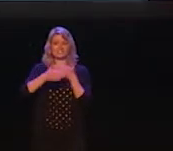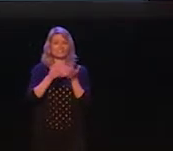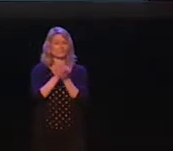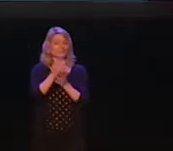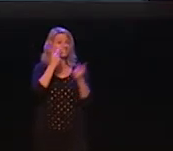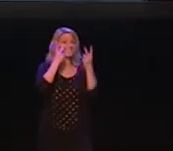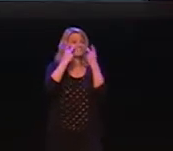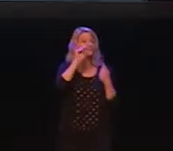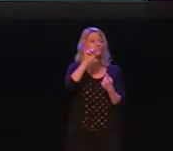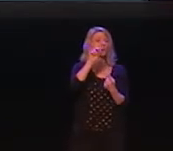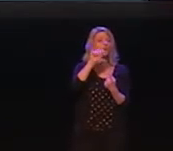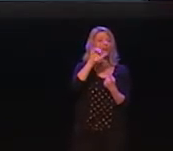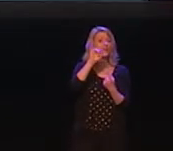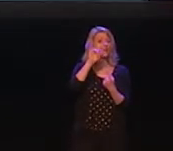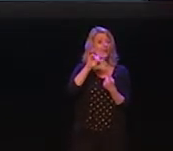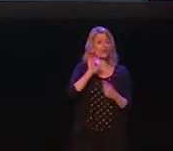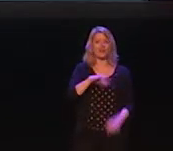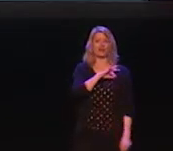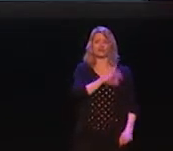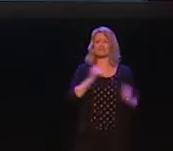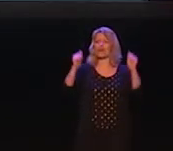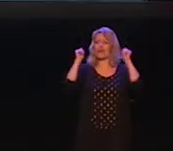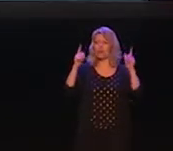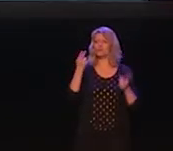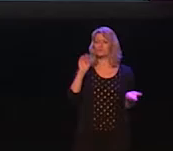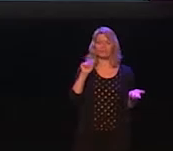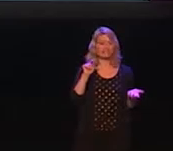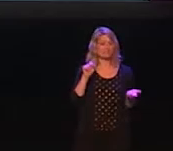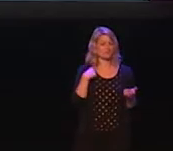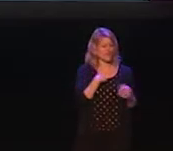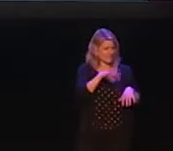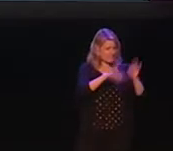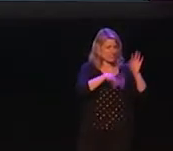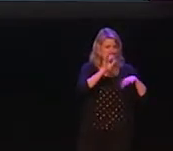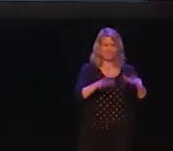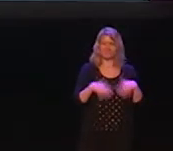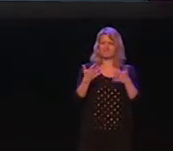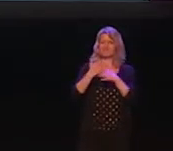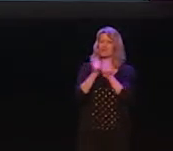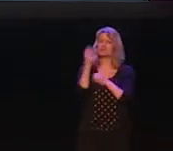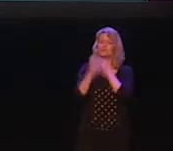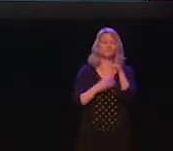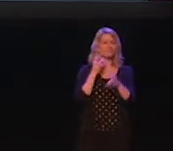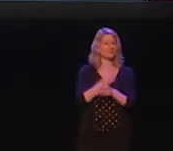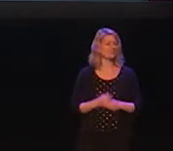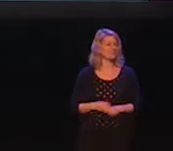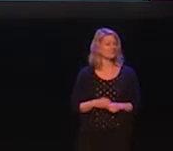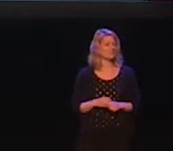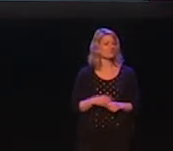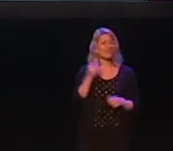and learn more about the learning process through the visual modality, which will ultimately benefit all of humanity.